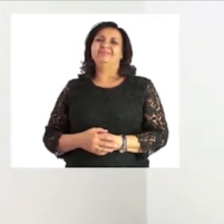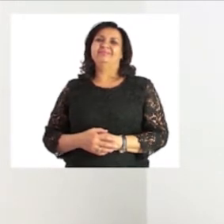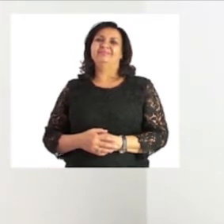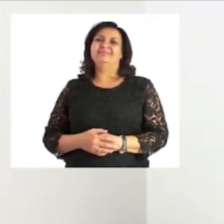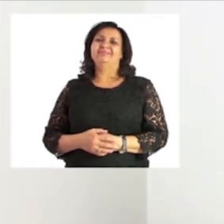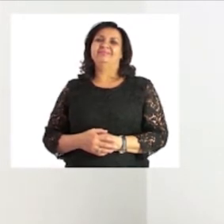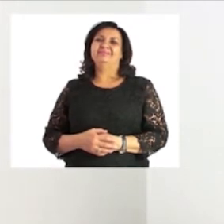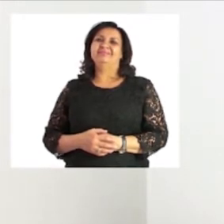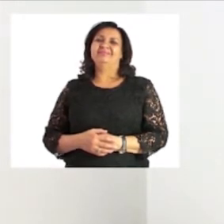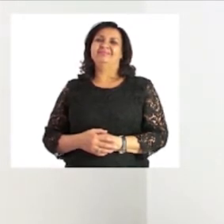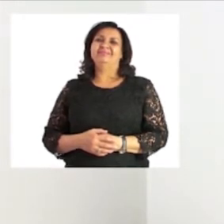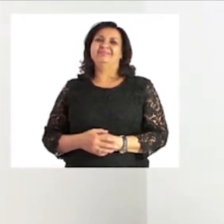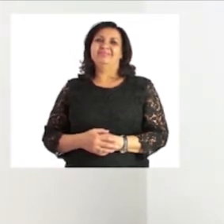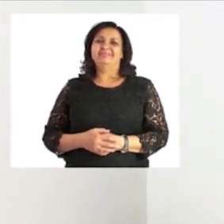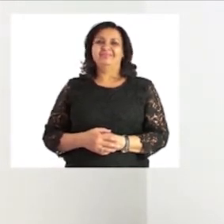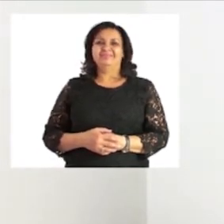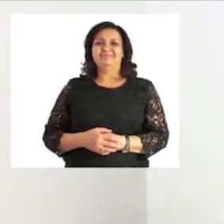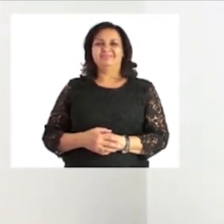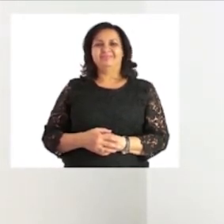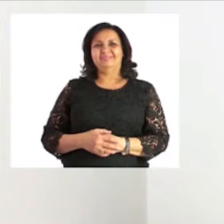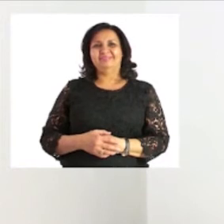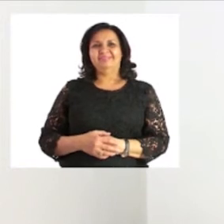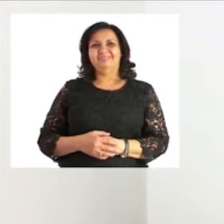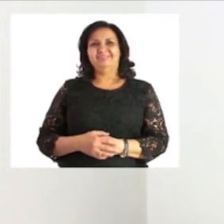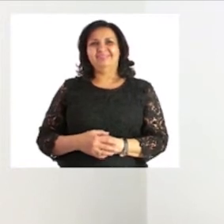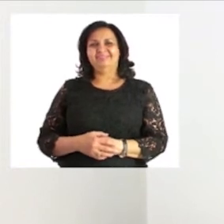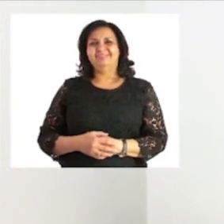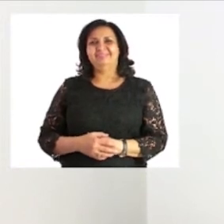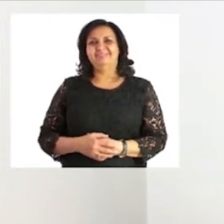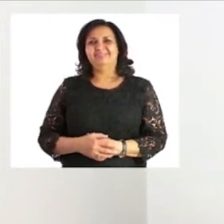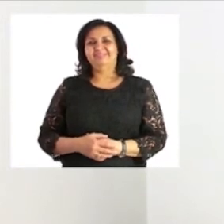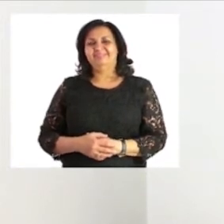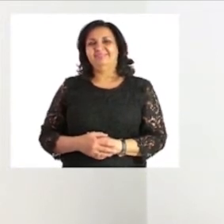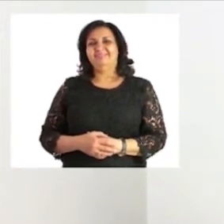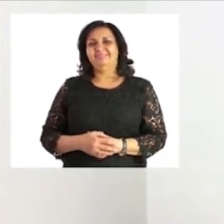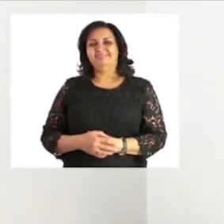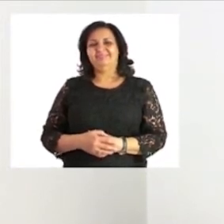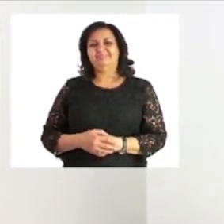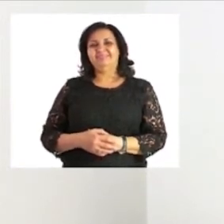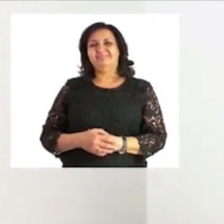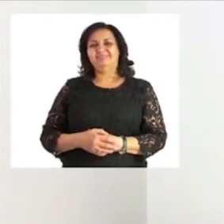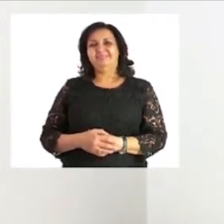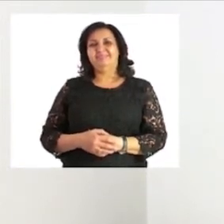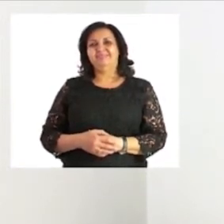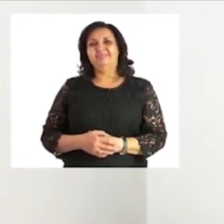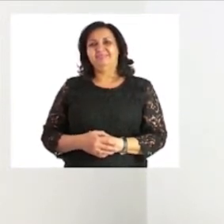so willing to help well done that's nice and straight yes